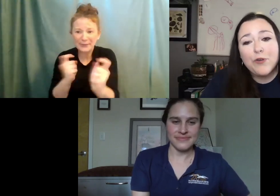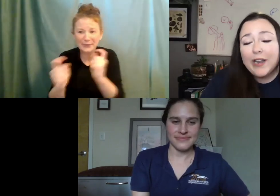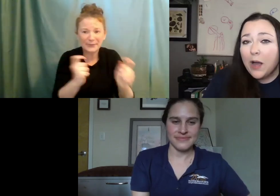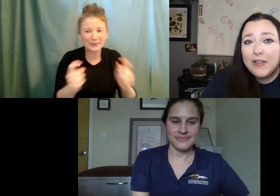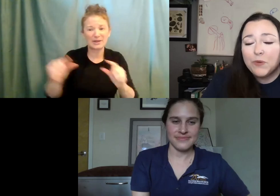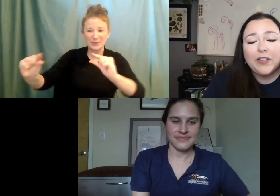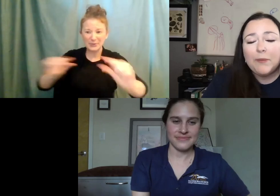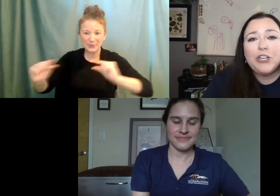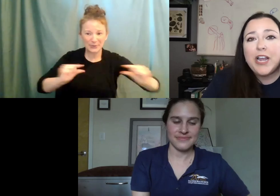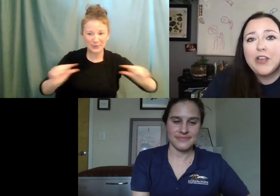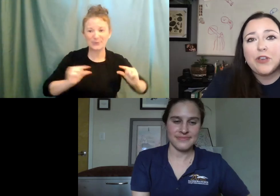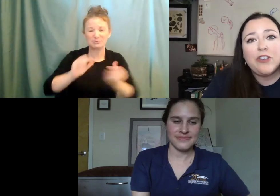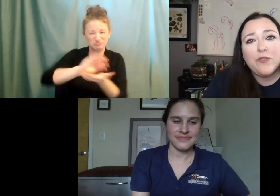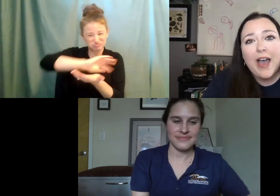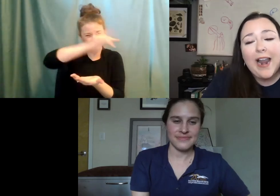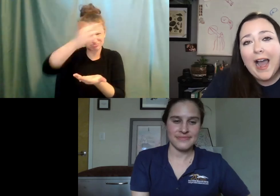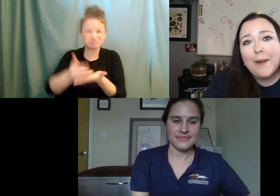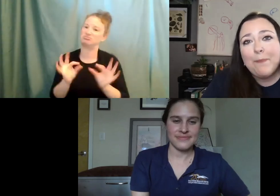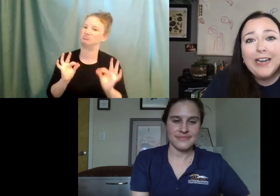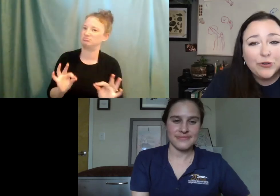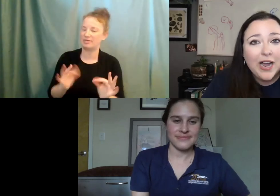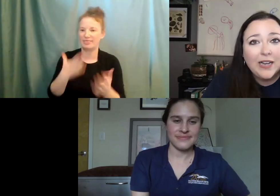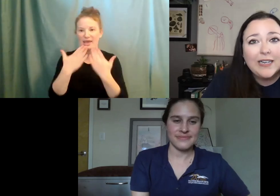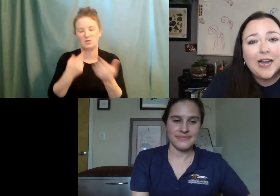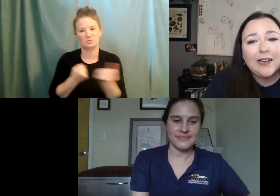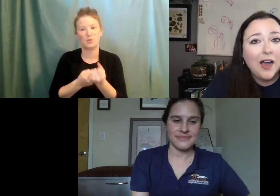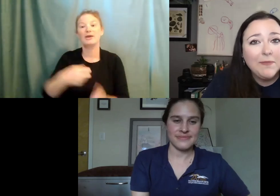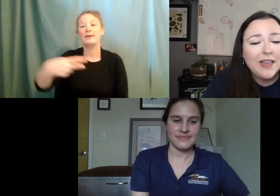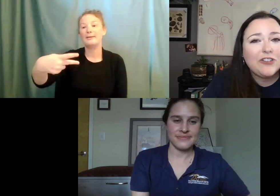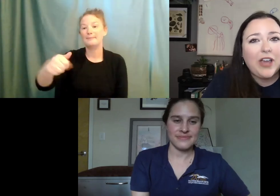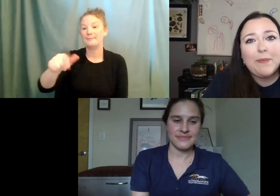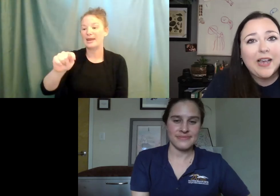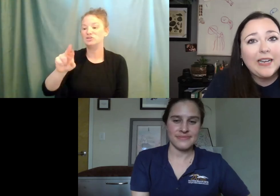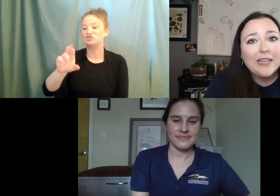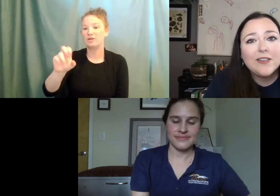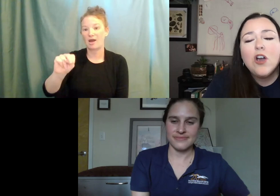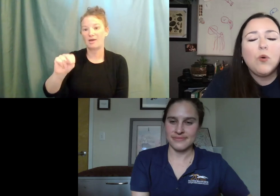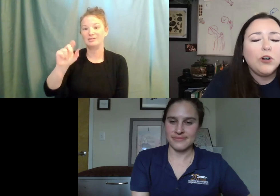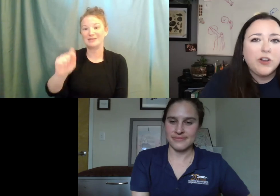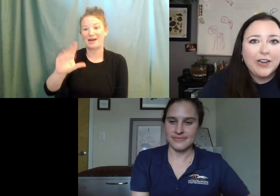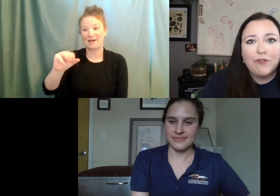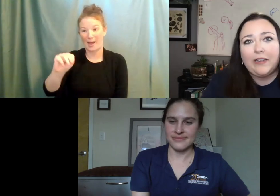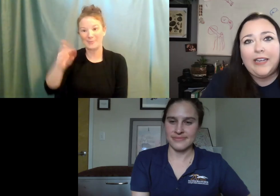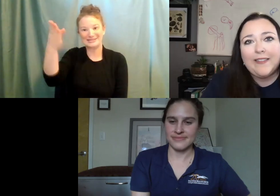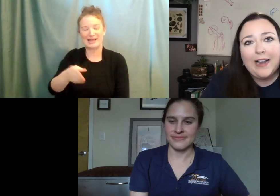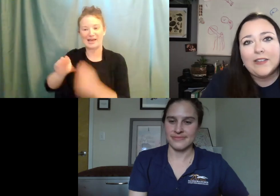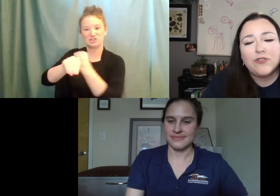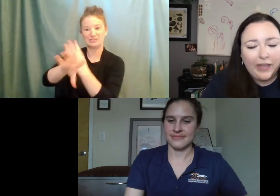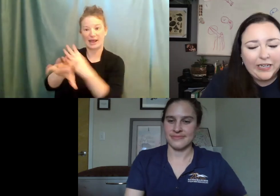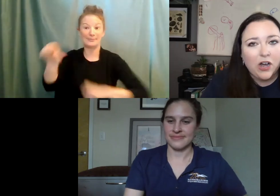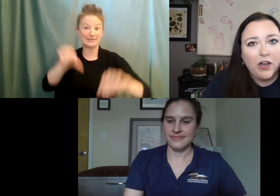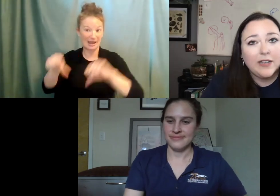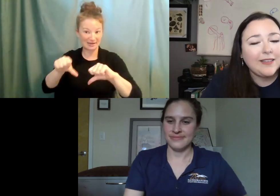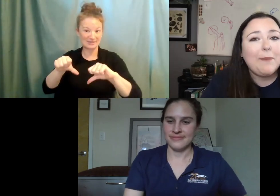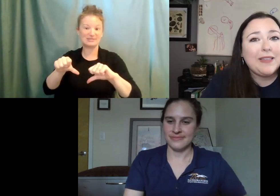if you can help us, we really appreciate it. You can do that at patreon.com slash Skype a scientist or donate directly. that is